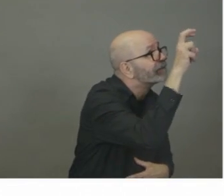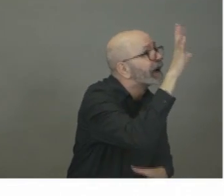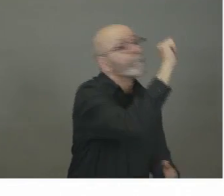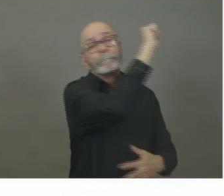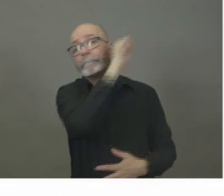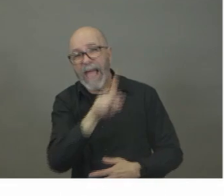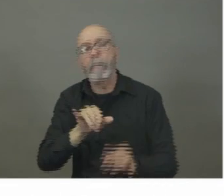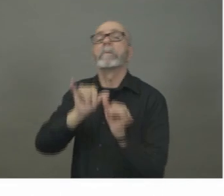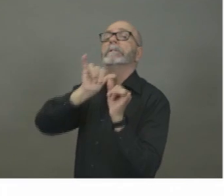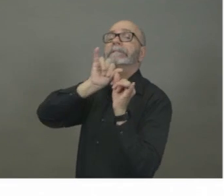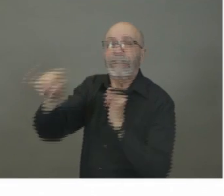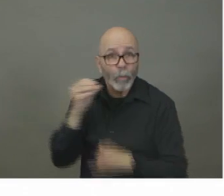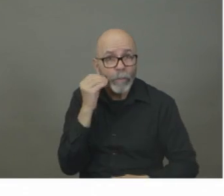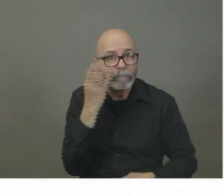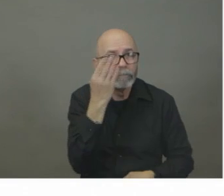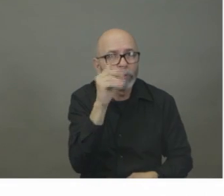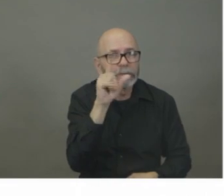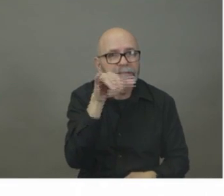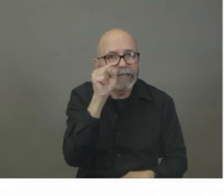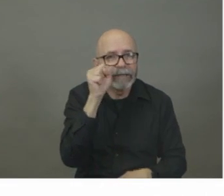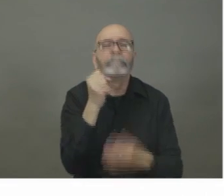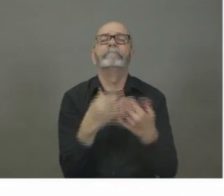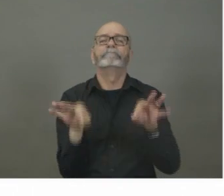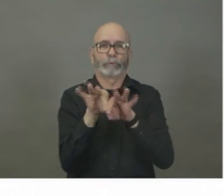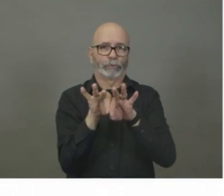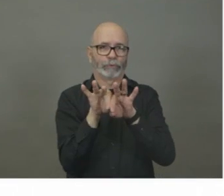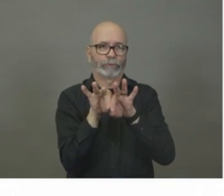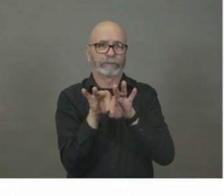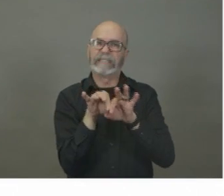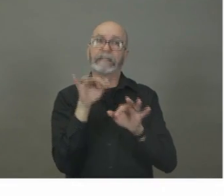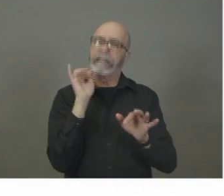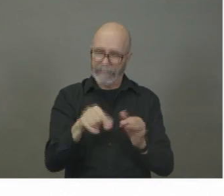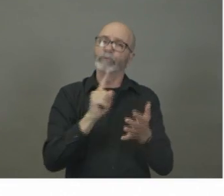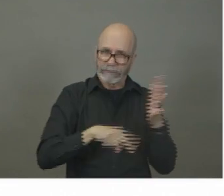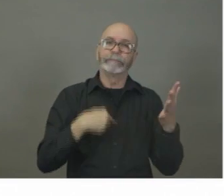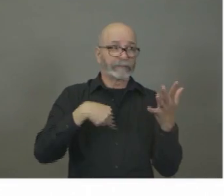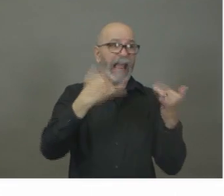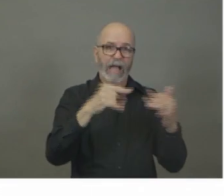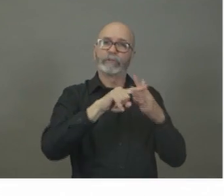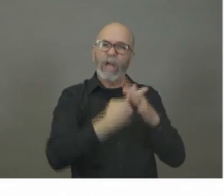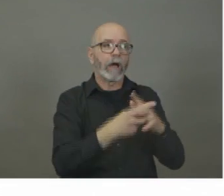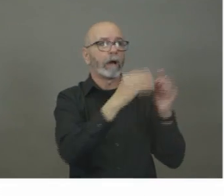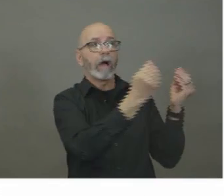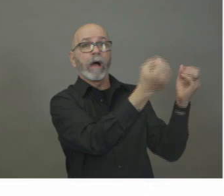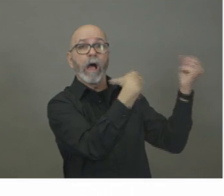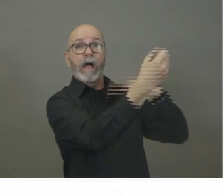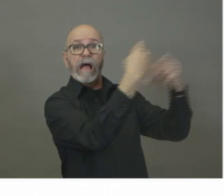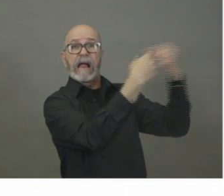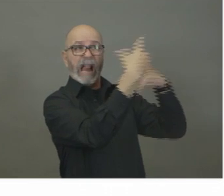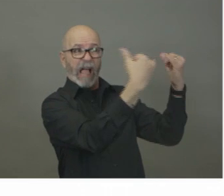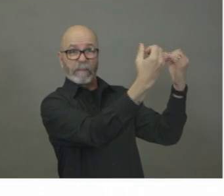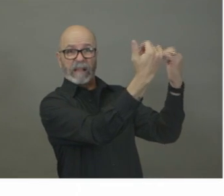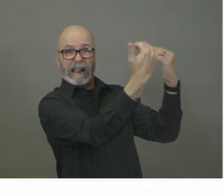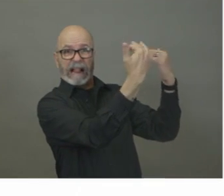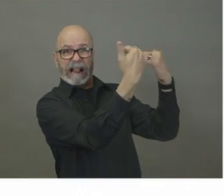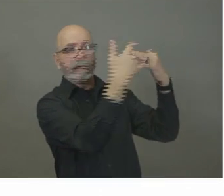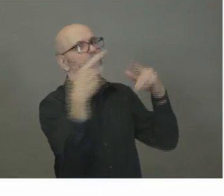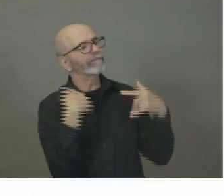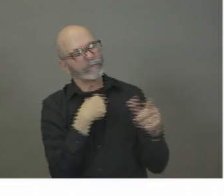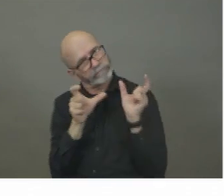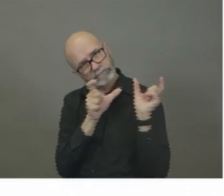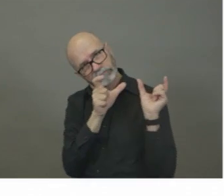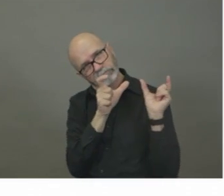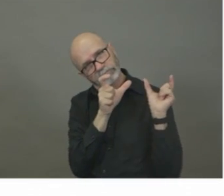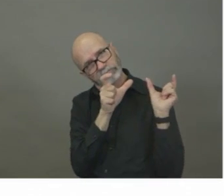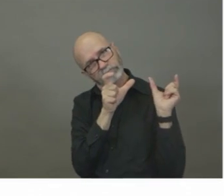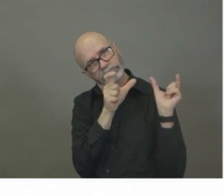home to self-isolate. This virus is coming. How are we going to slow down the spread so we can deal with it appropriately? This is what this is